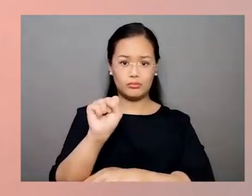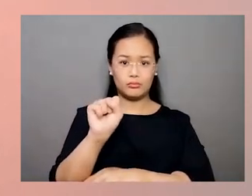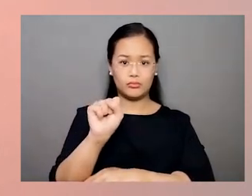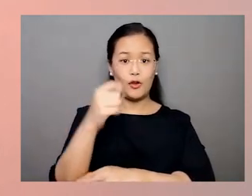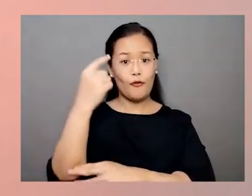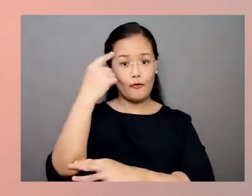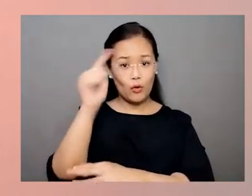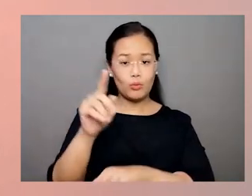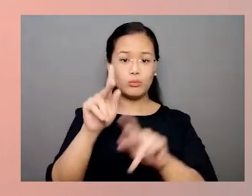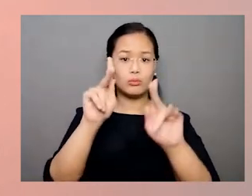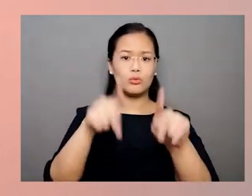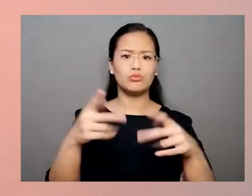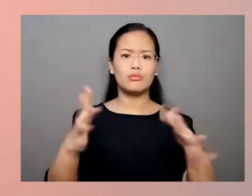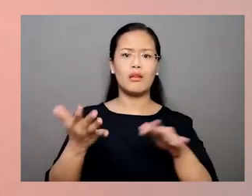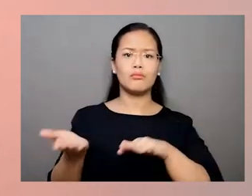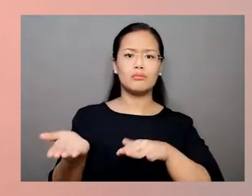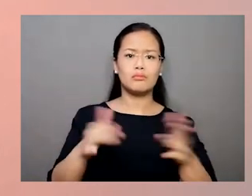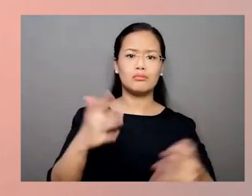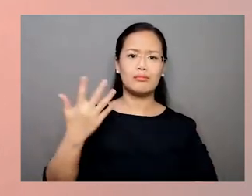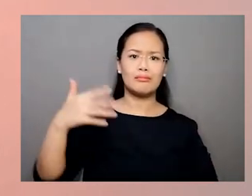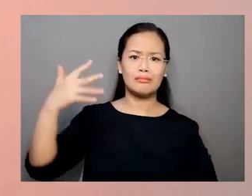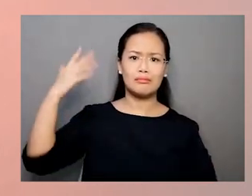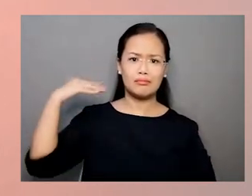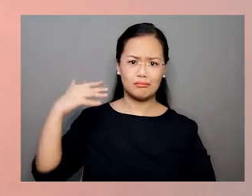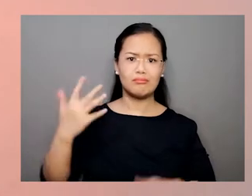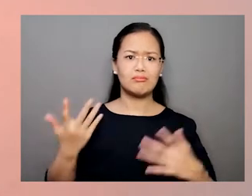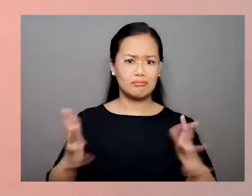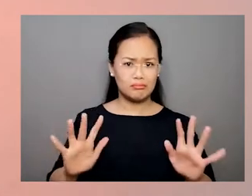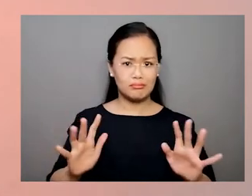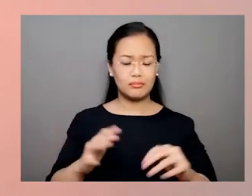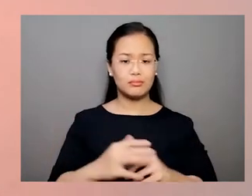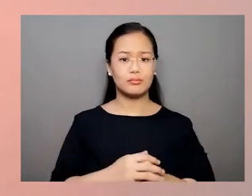a deceased person, long after that person's death.